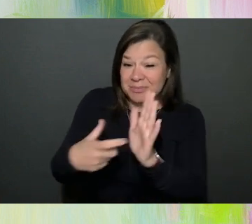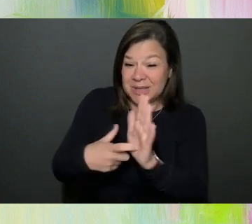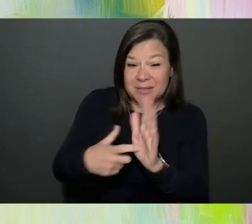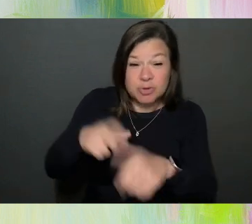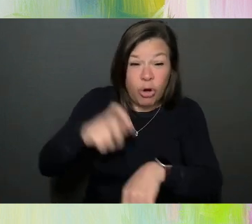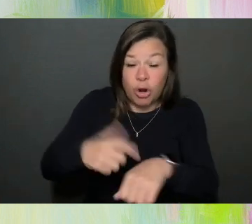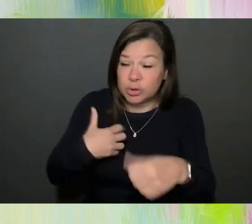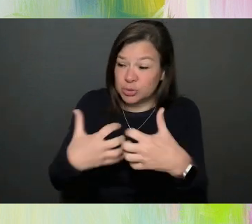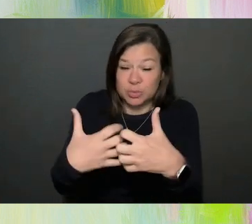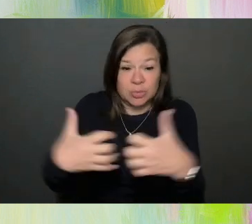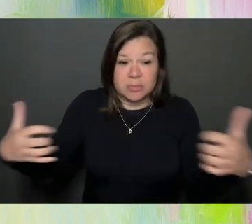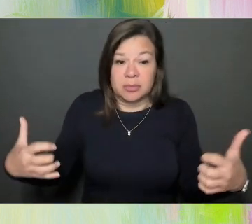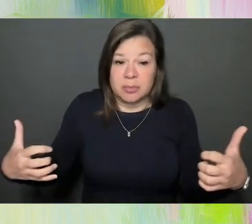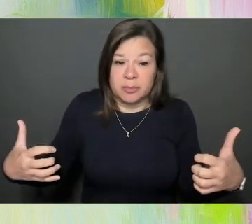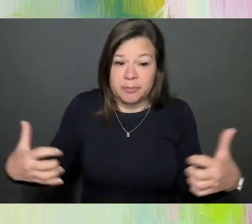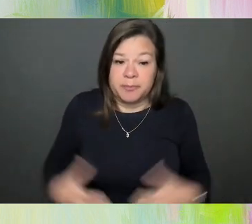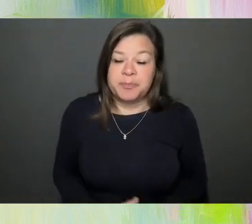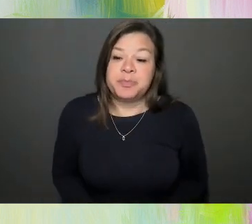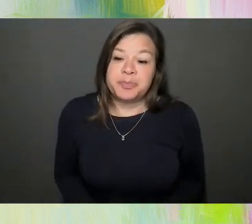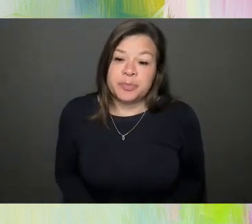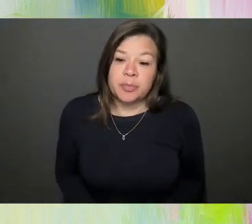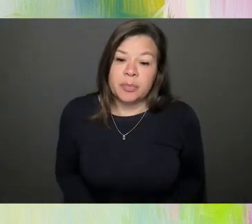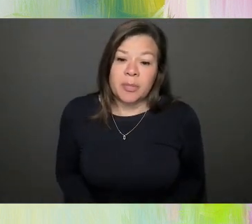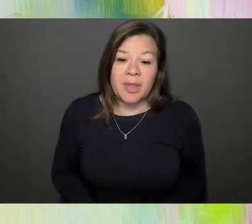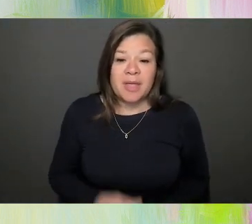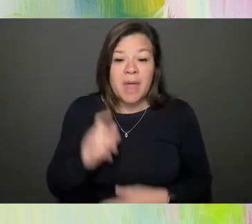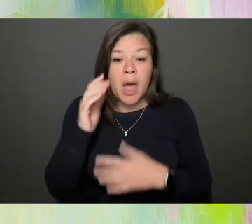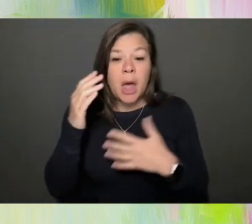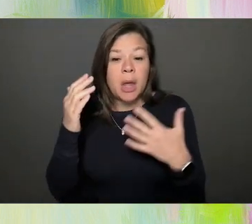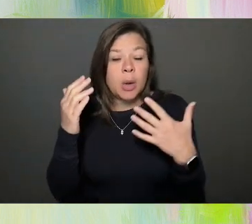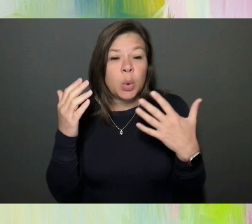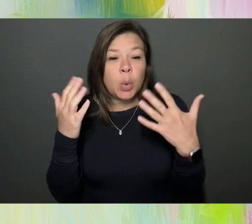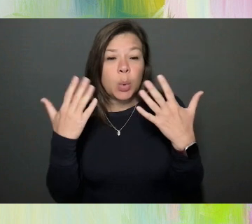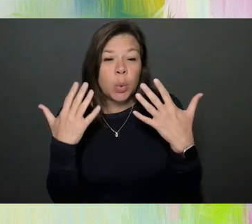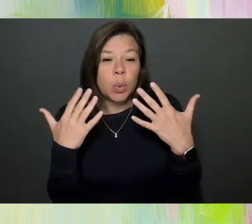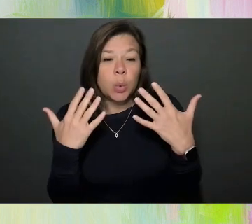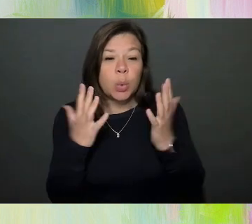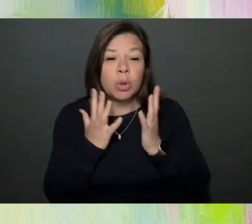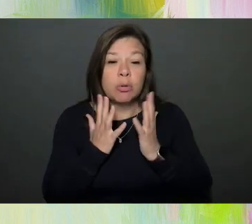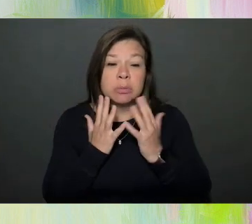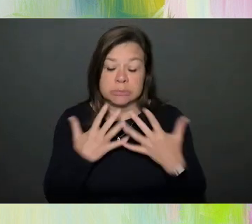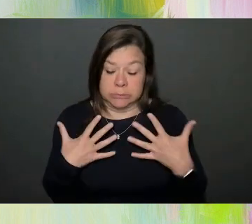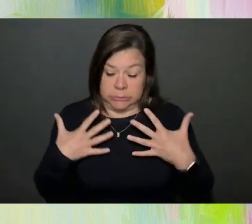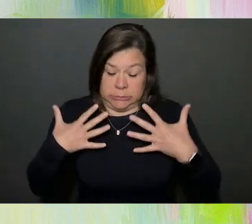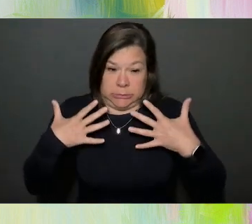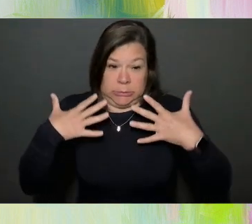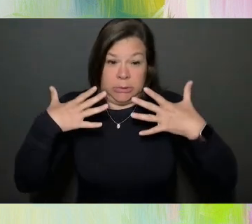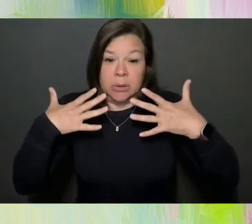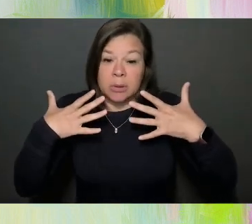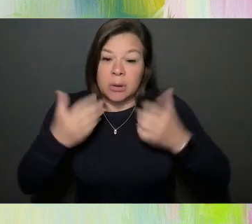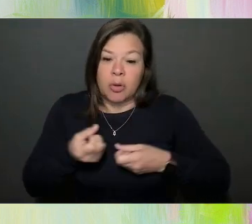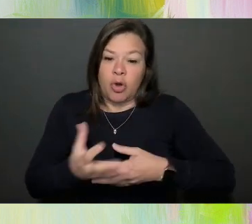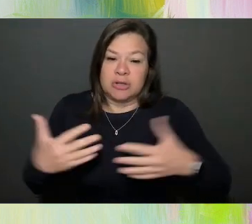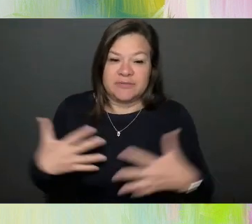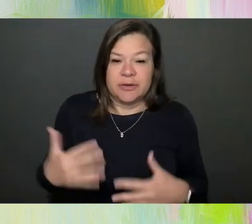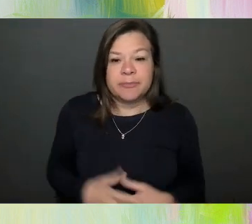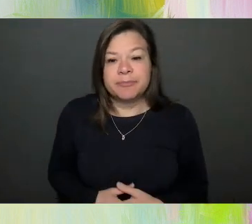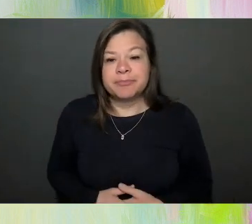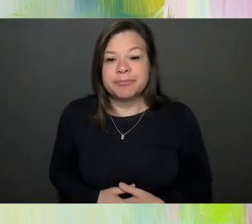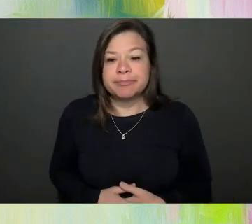tell them apart. Is it the cool creep of water welcomed or feared? I absolutely think the visuals are